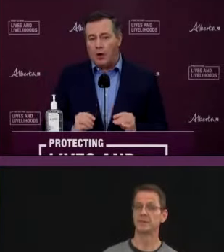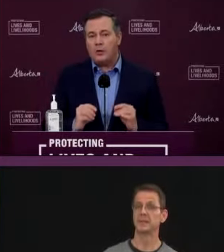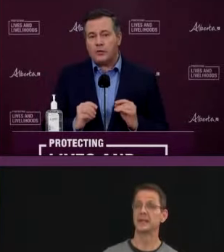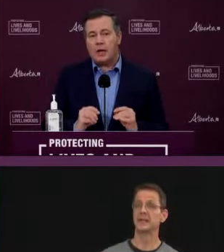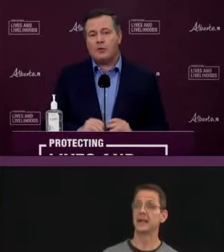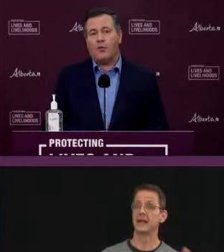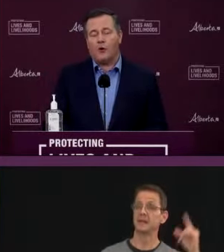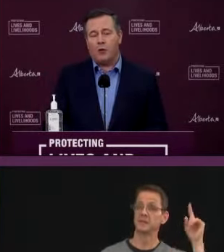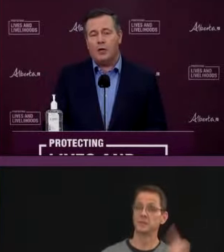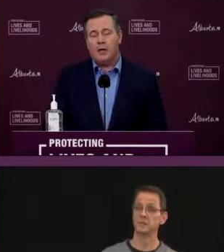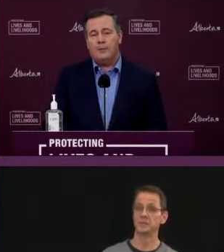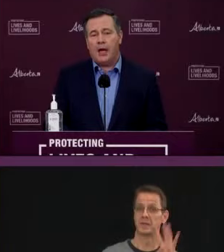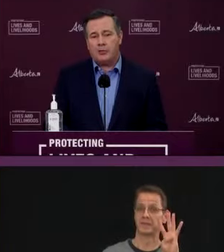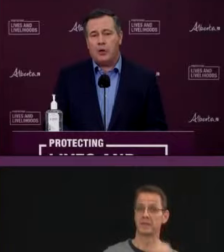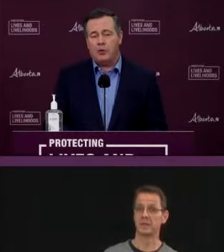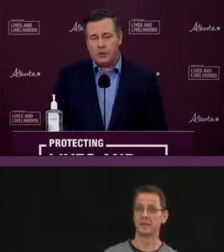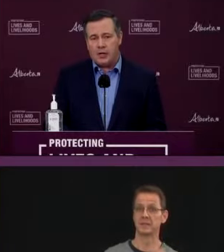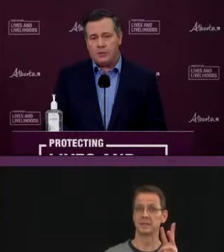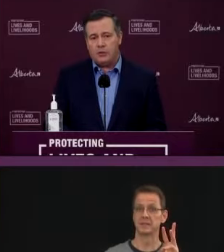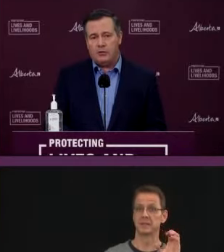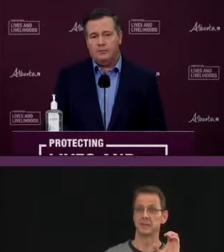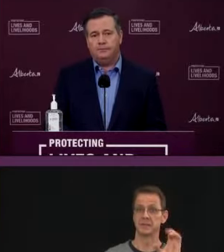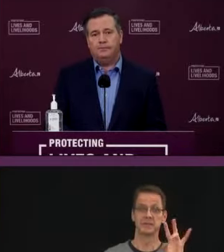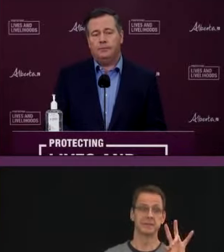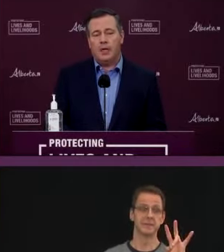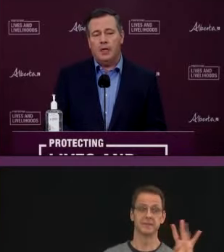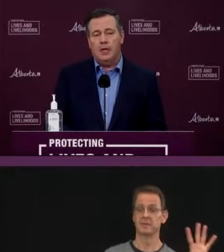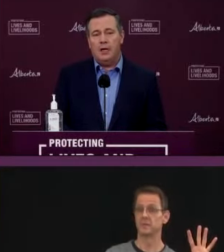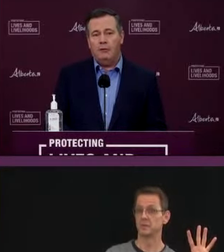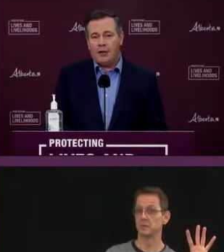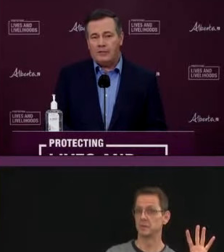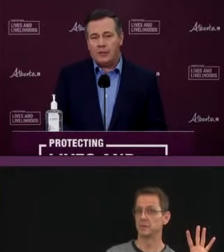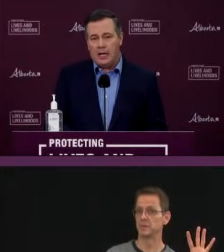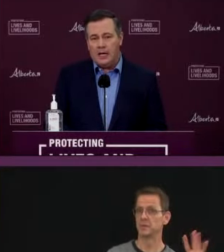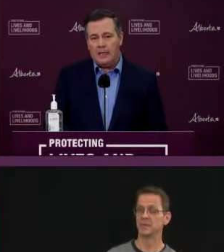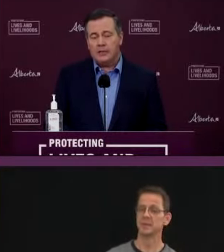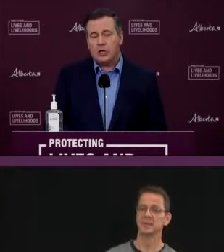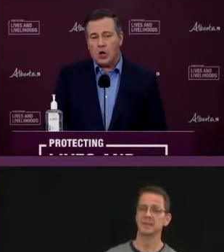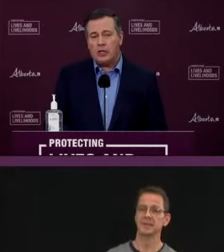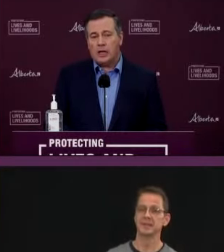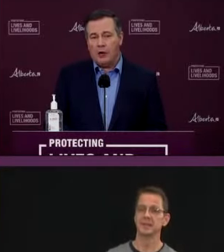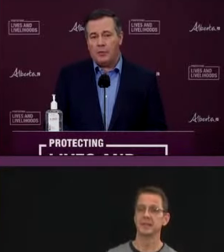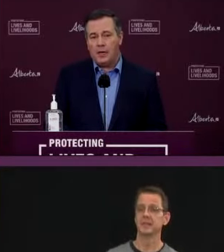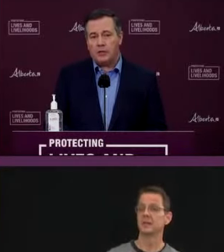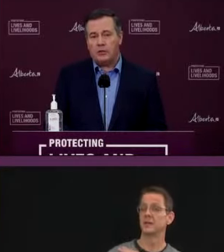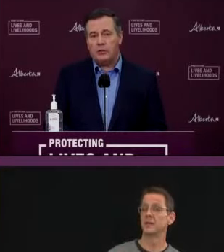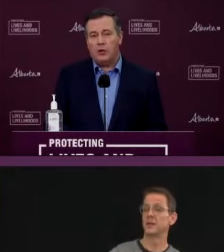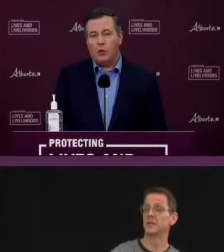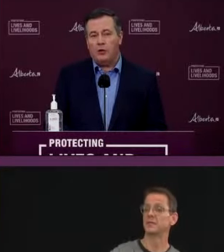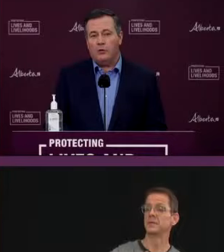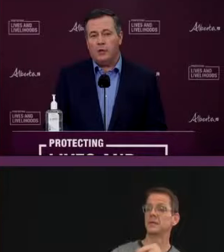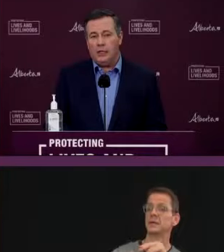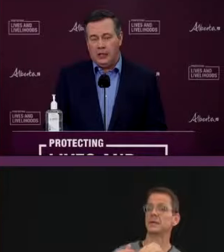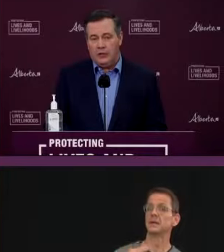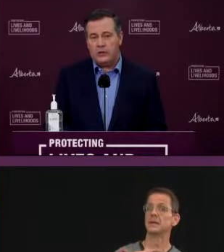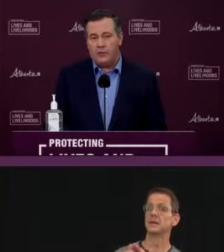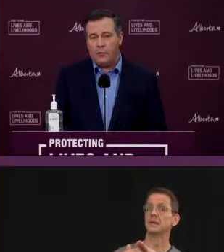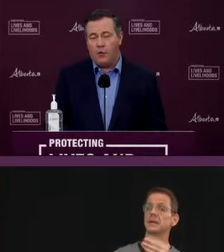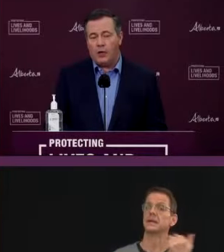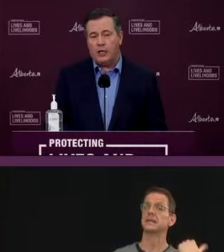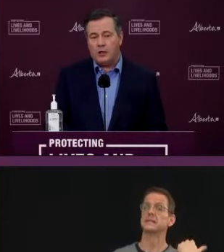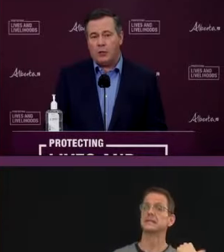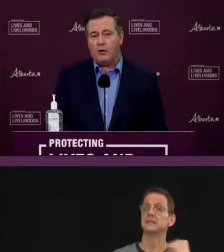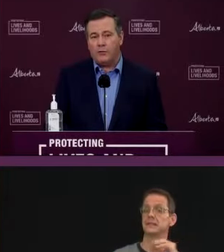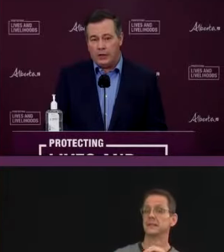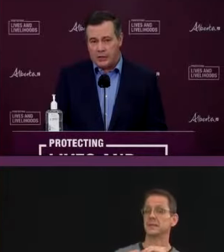small steps forward as we go into step two. Effective today targeted health measures will be eased